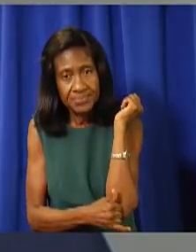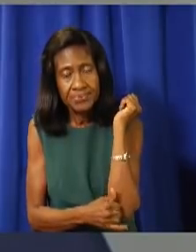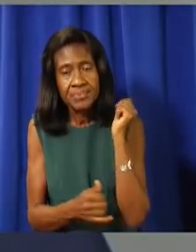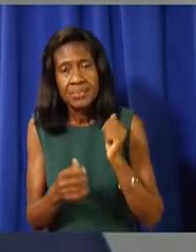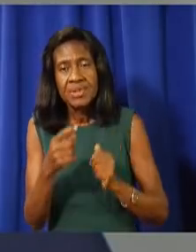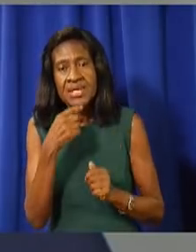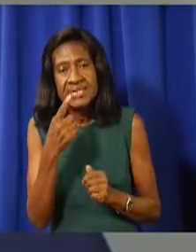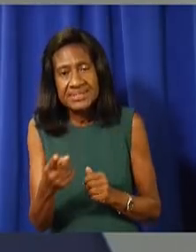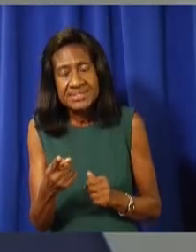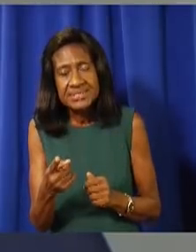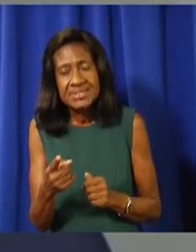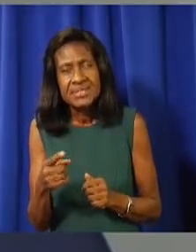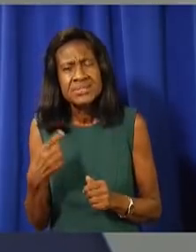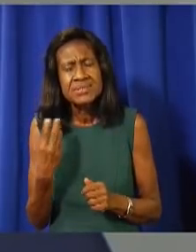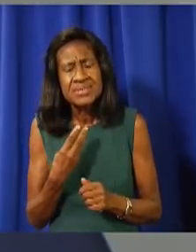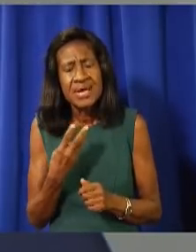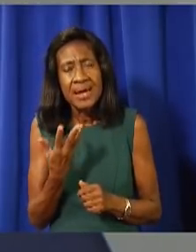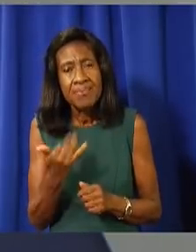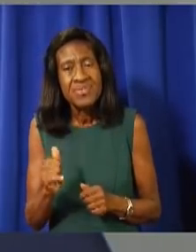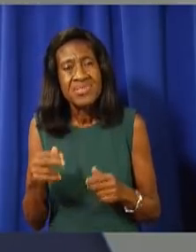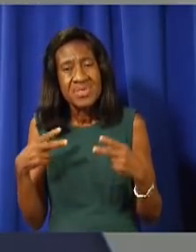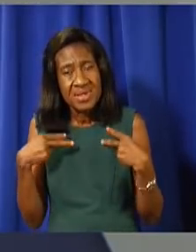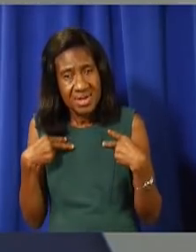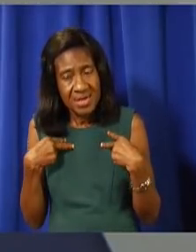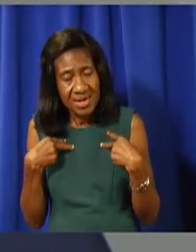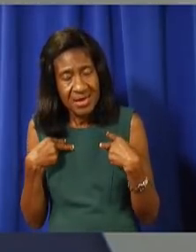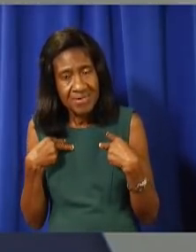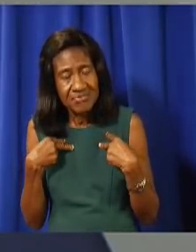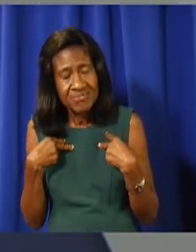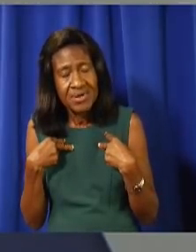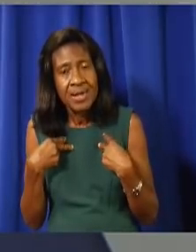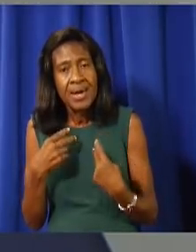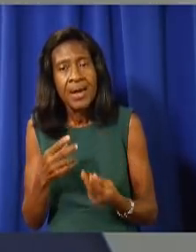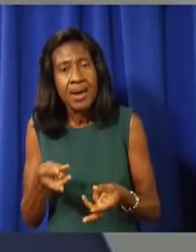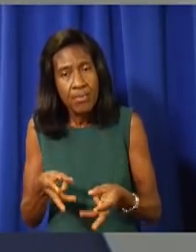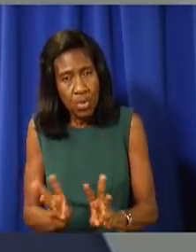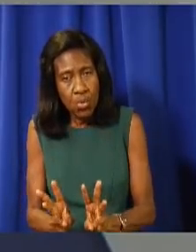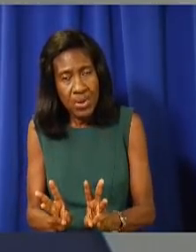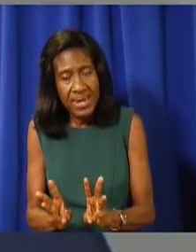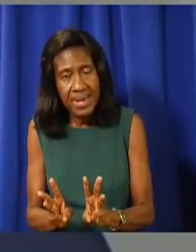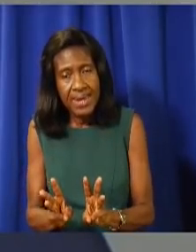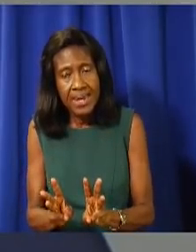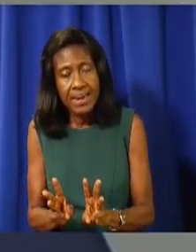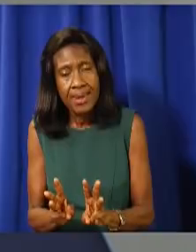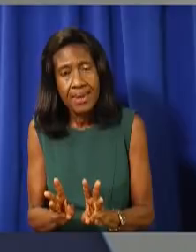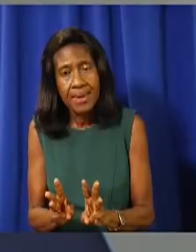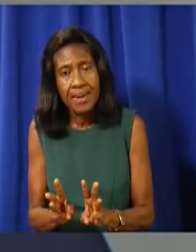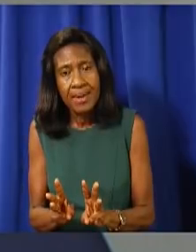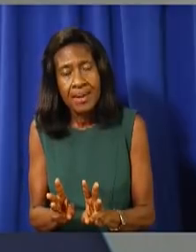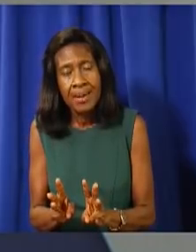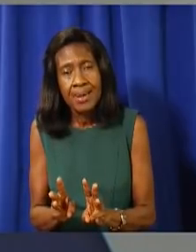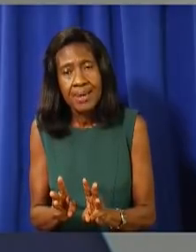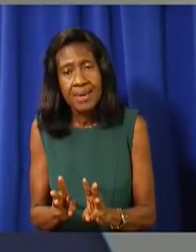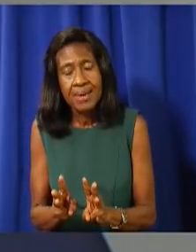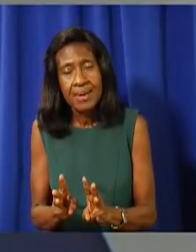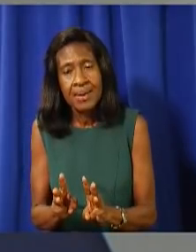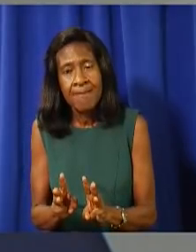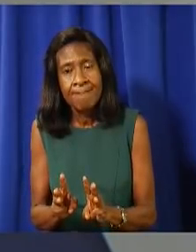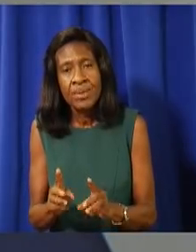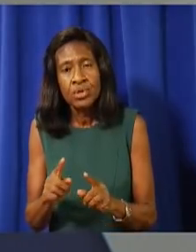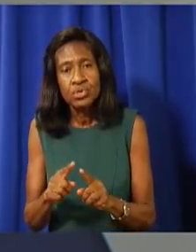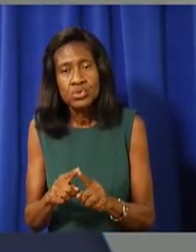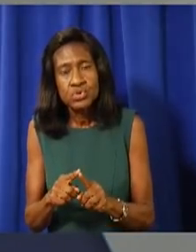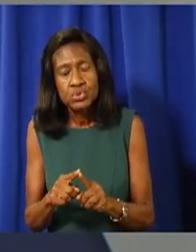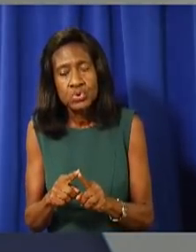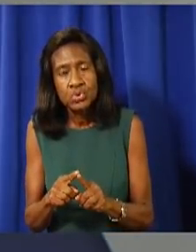have the resources, the technical know-how and the optimistic spirit required to